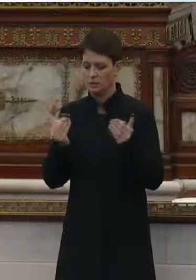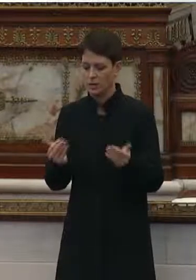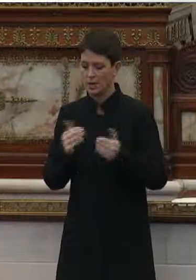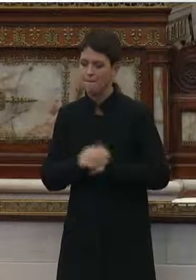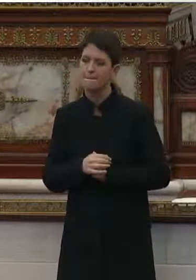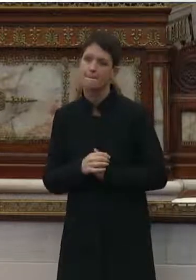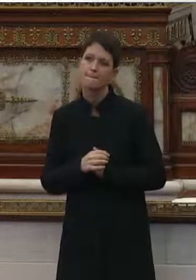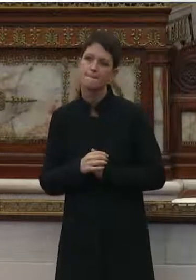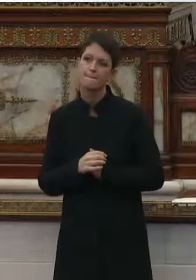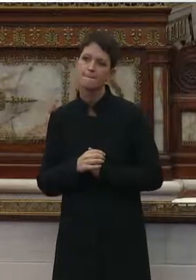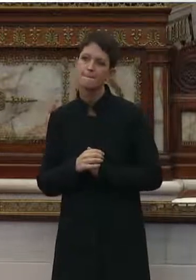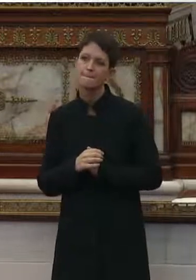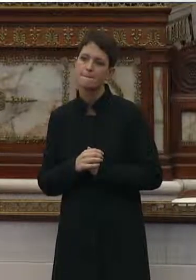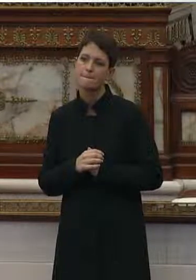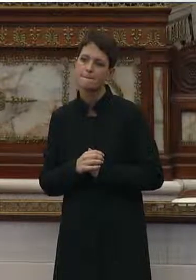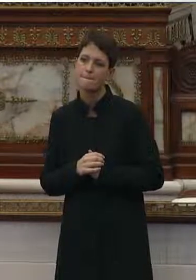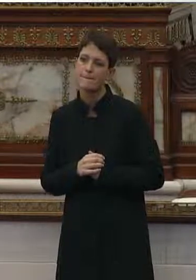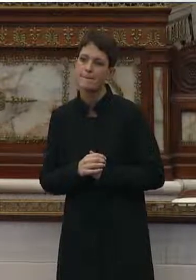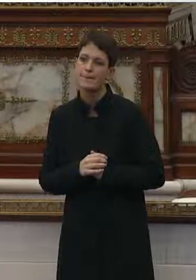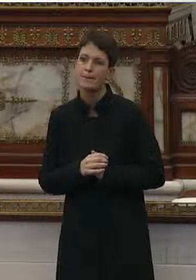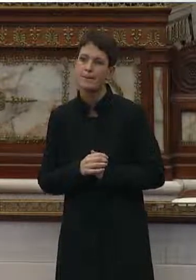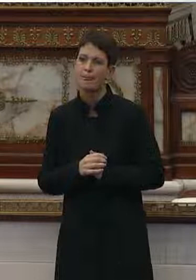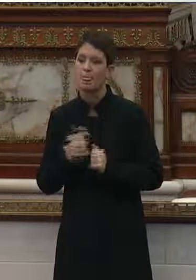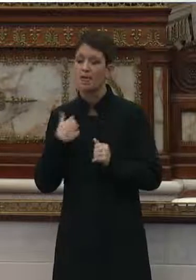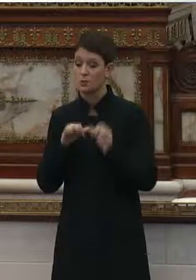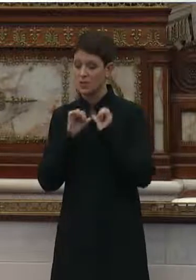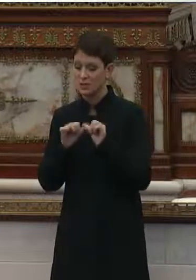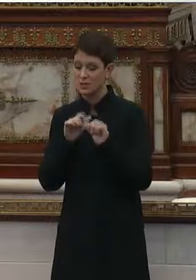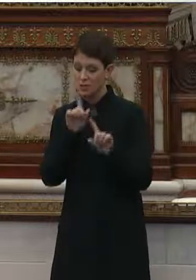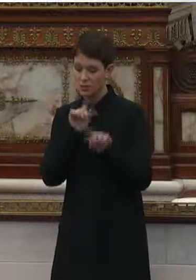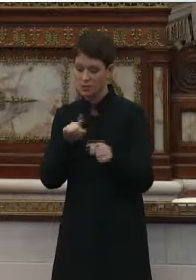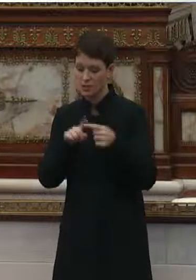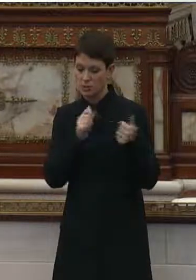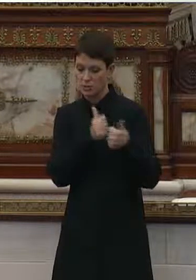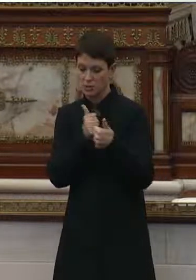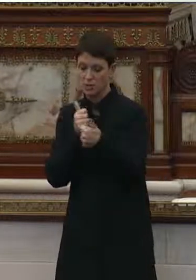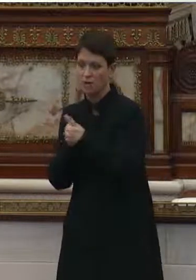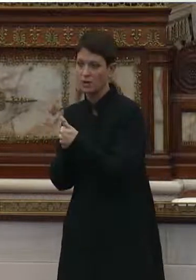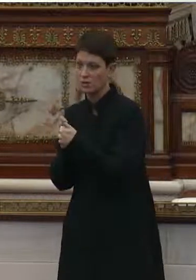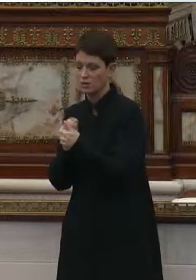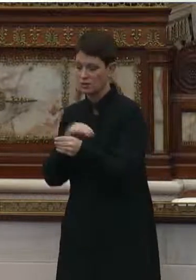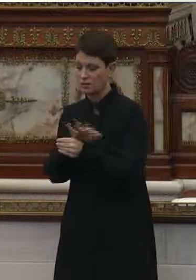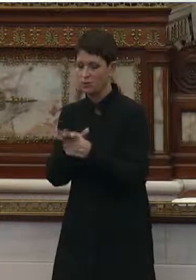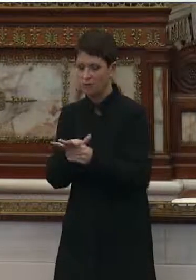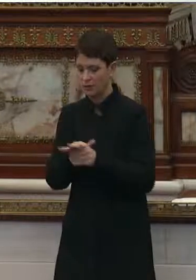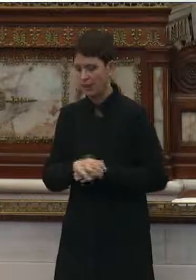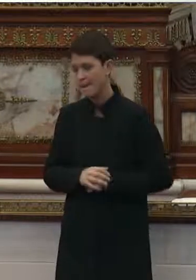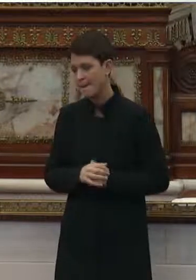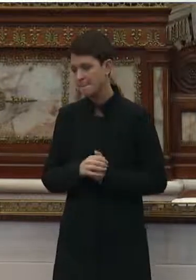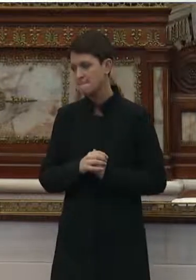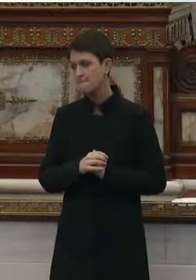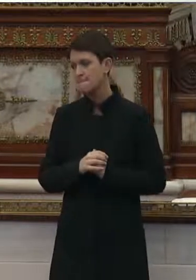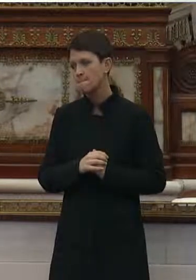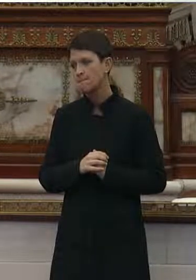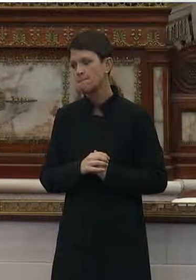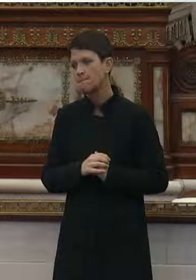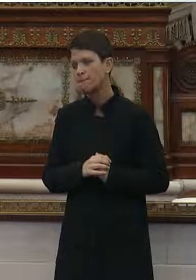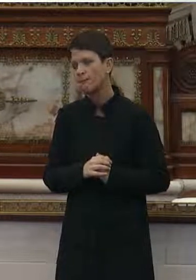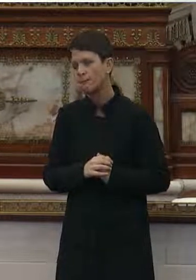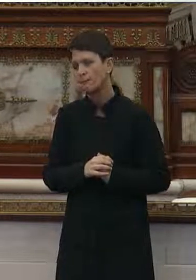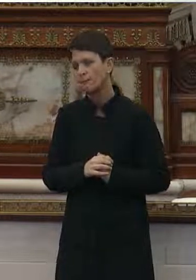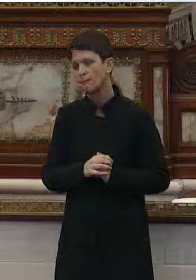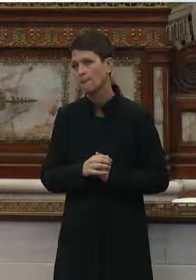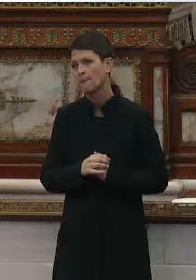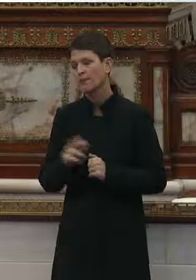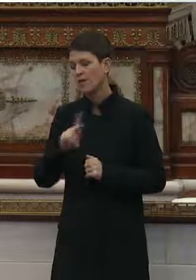testimony on this critical issue as we all continue to respond to the challenges of COVID-19. When I think about the